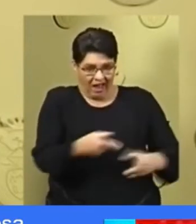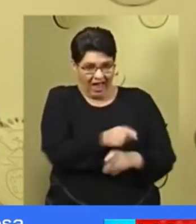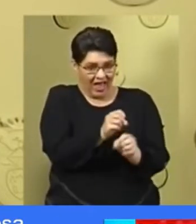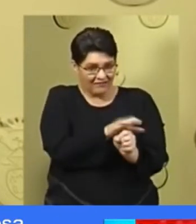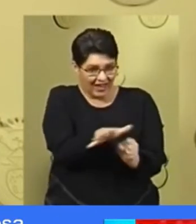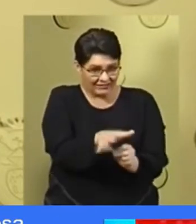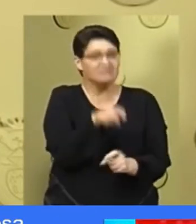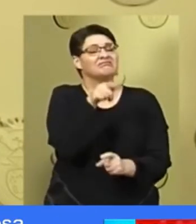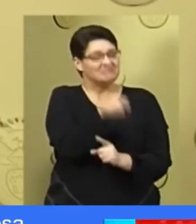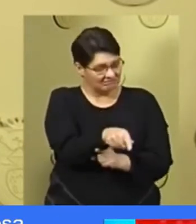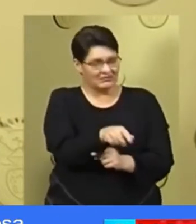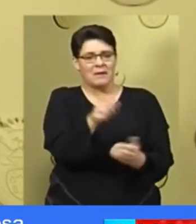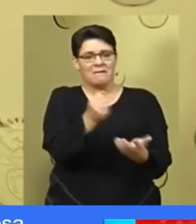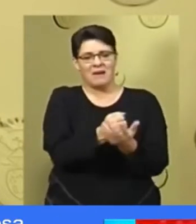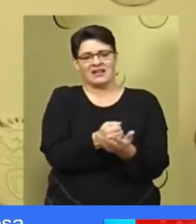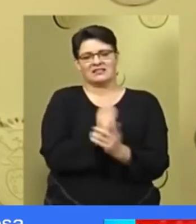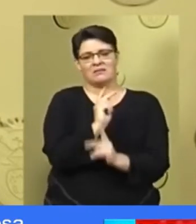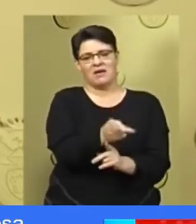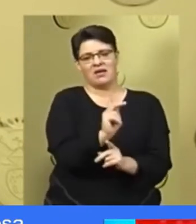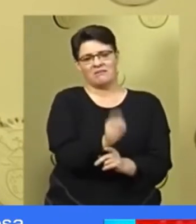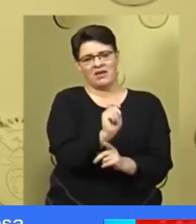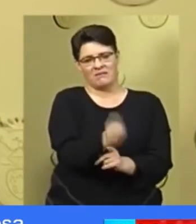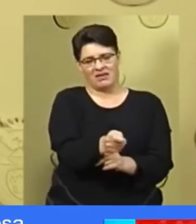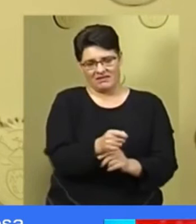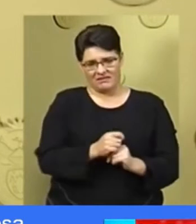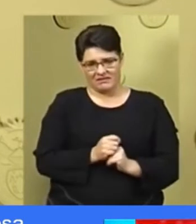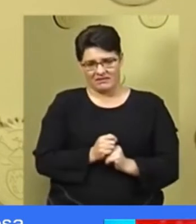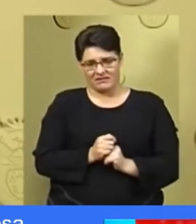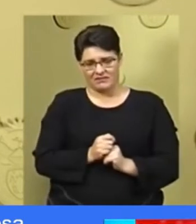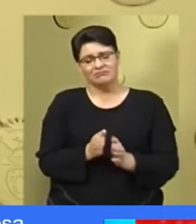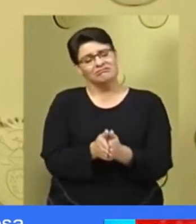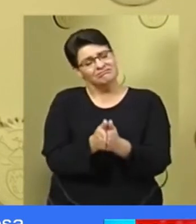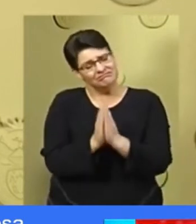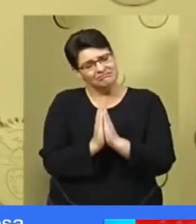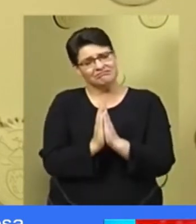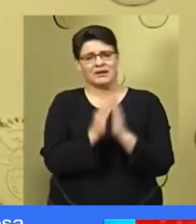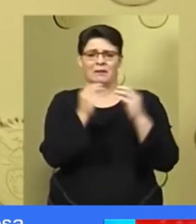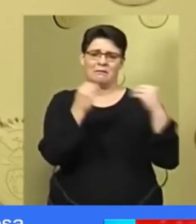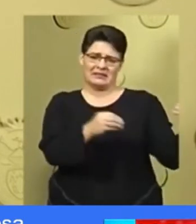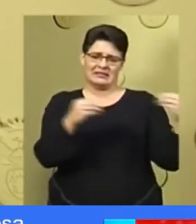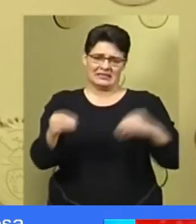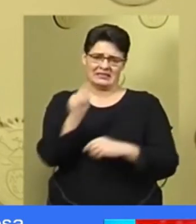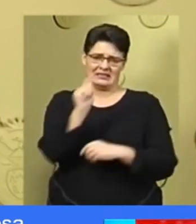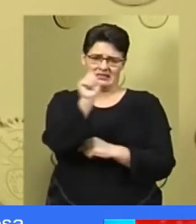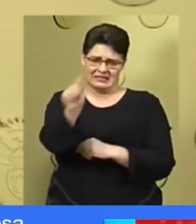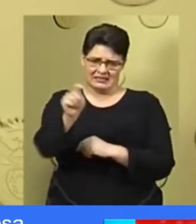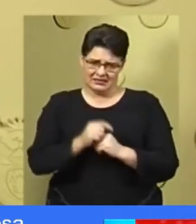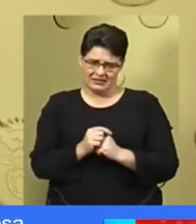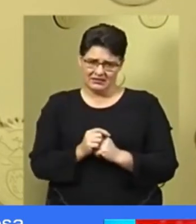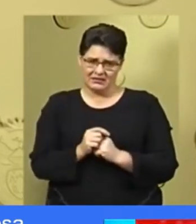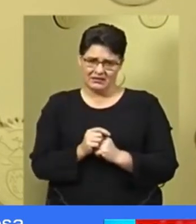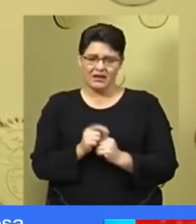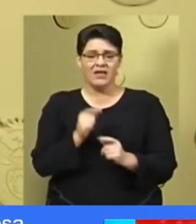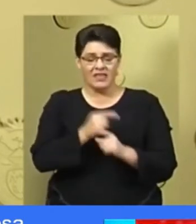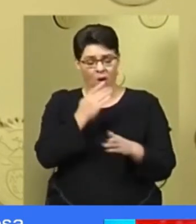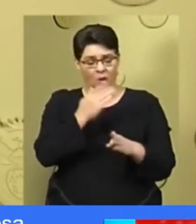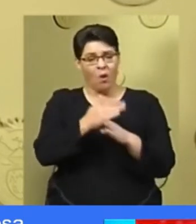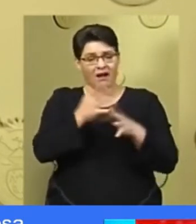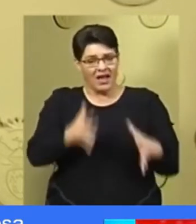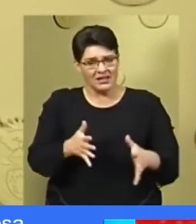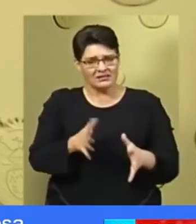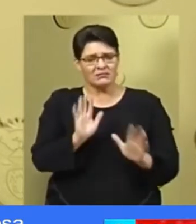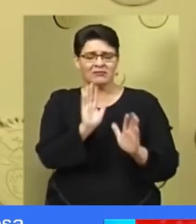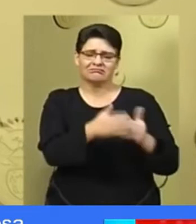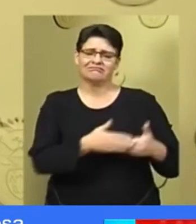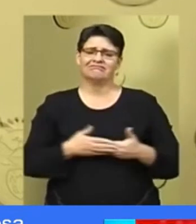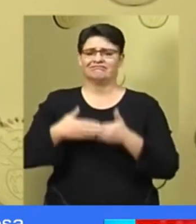affected. We call on large businesses in particular to take care of their workers